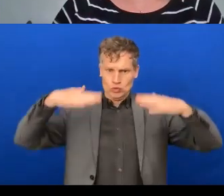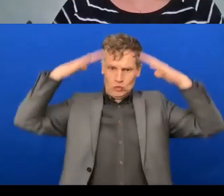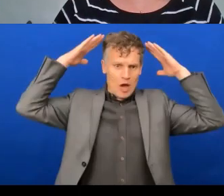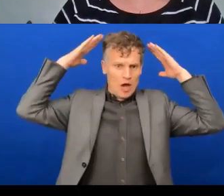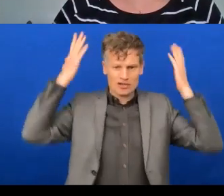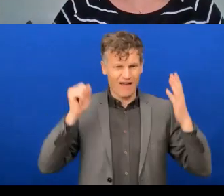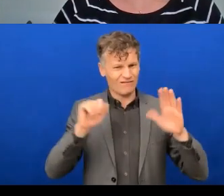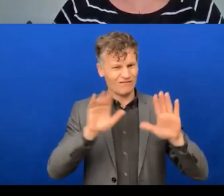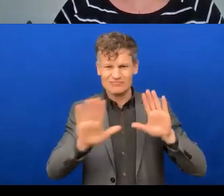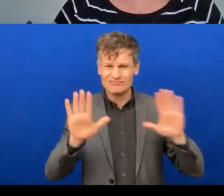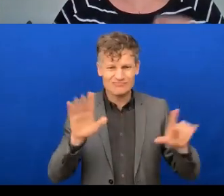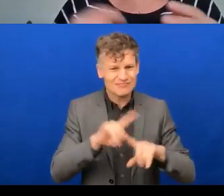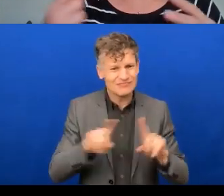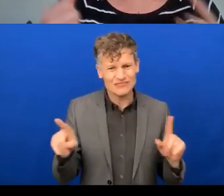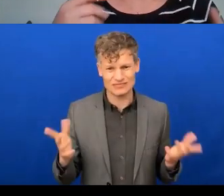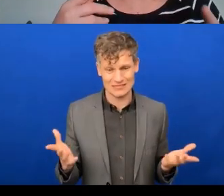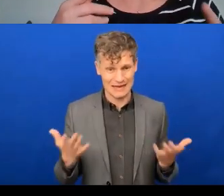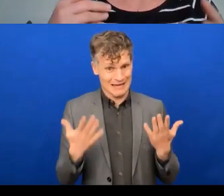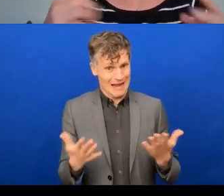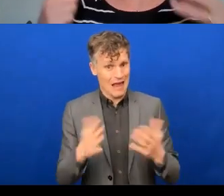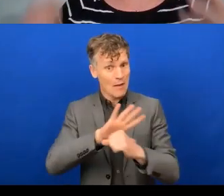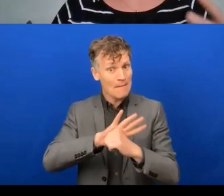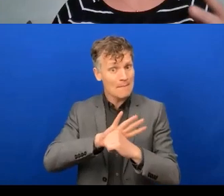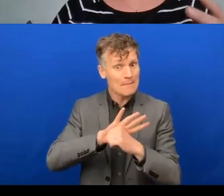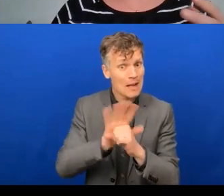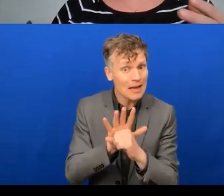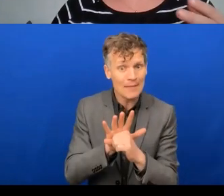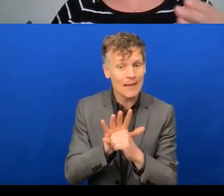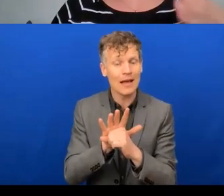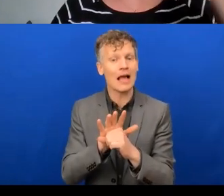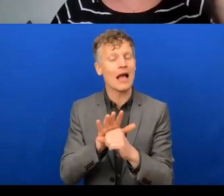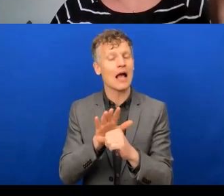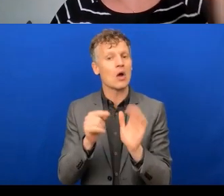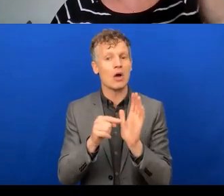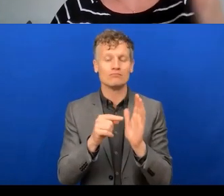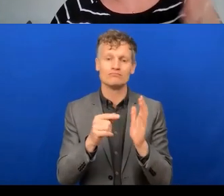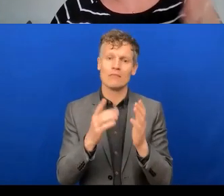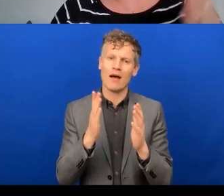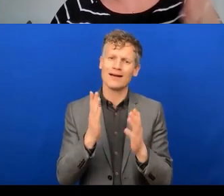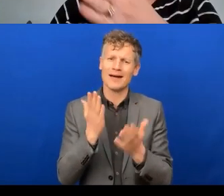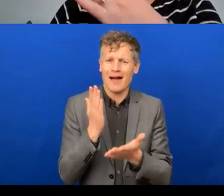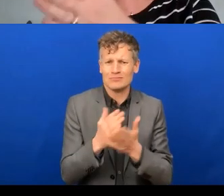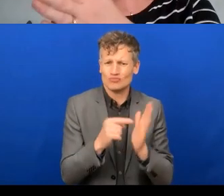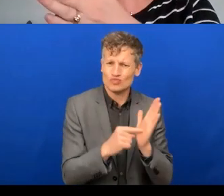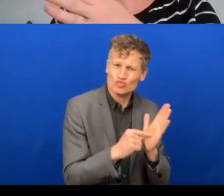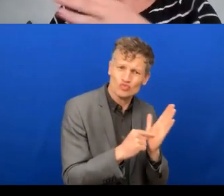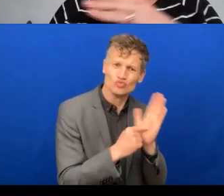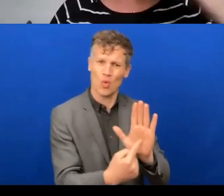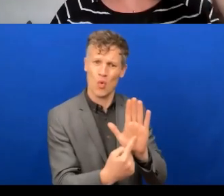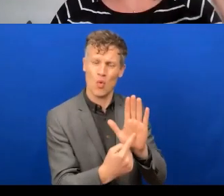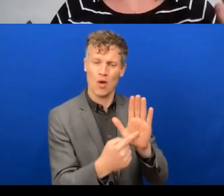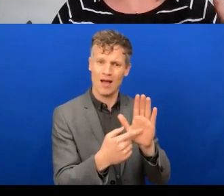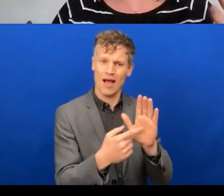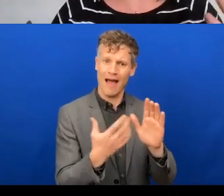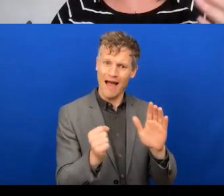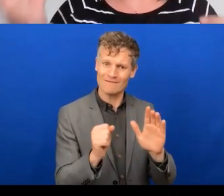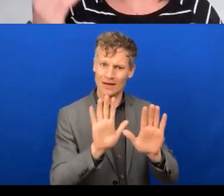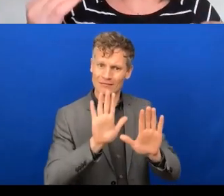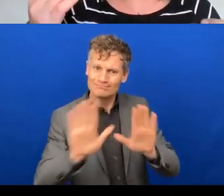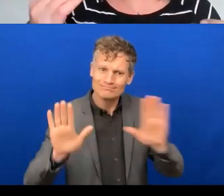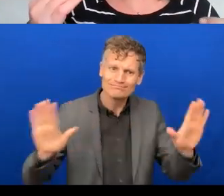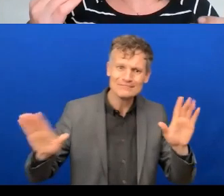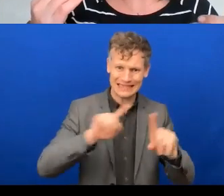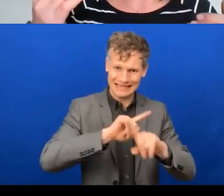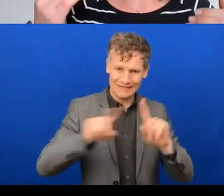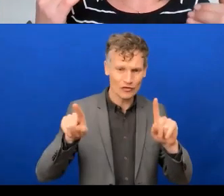I think, what the pandemic has done is really highlight how these different forms of communication enable or